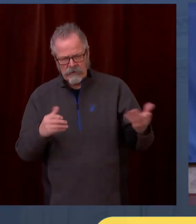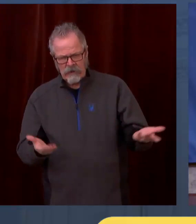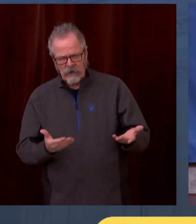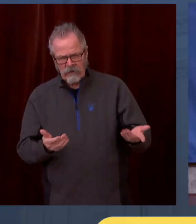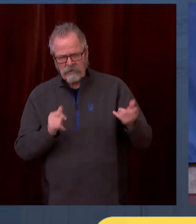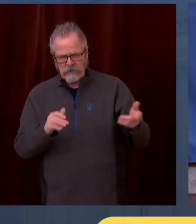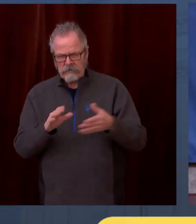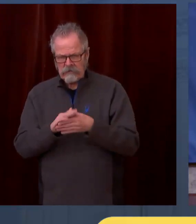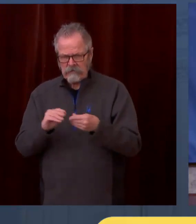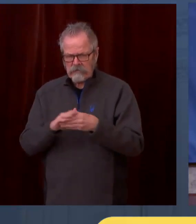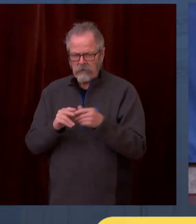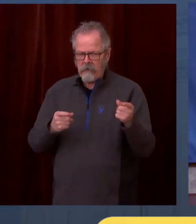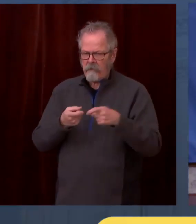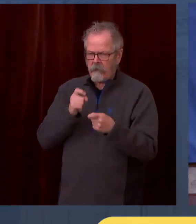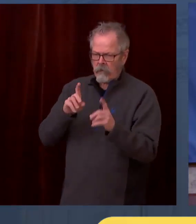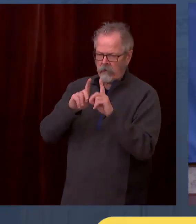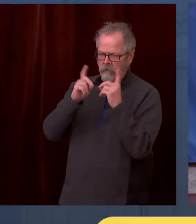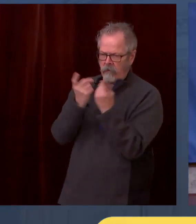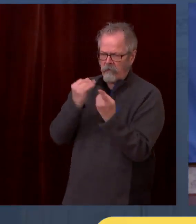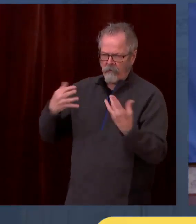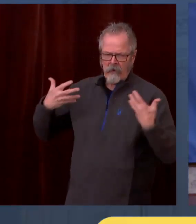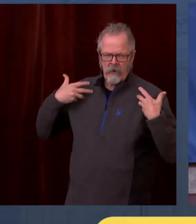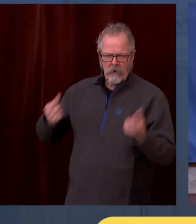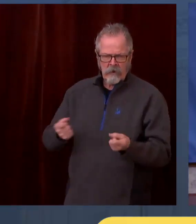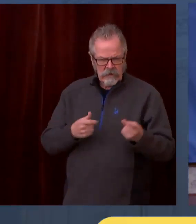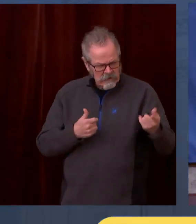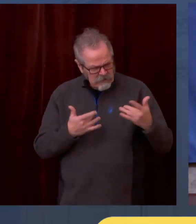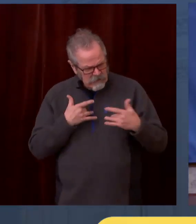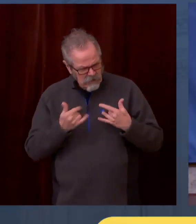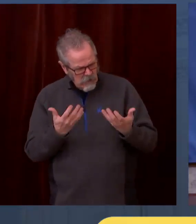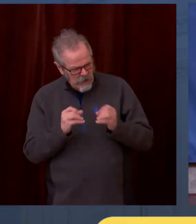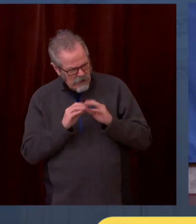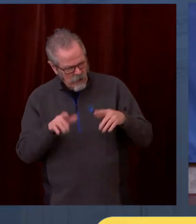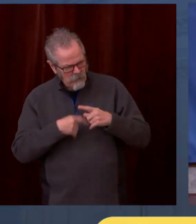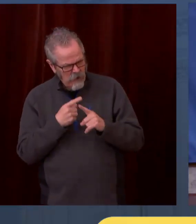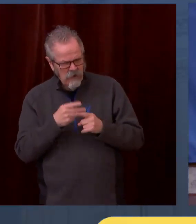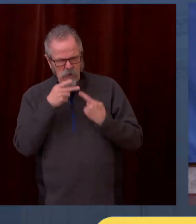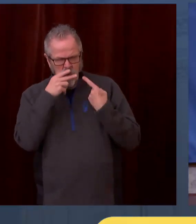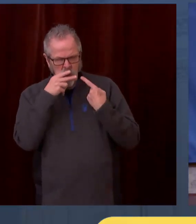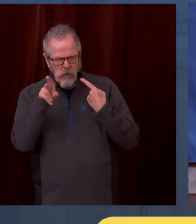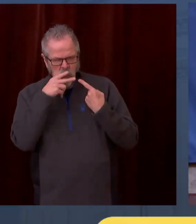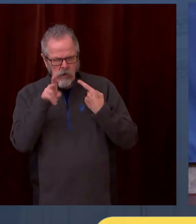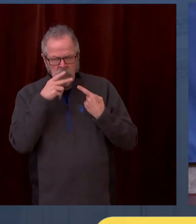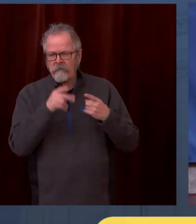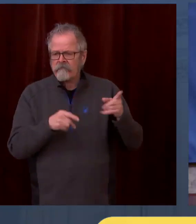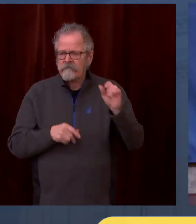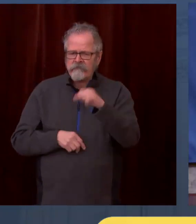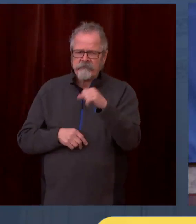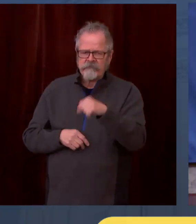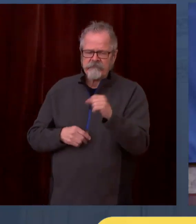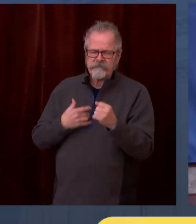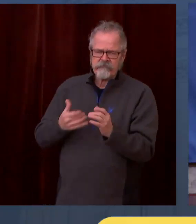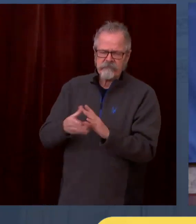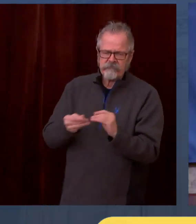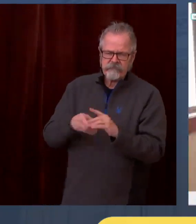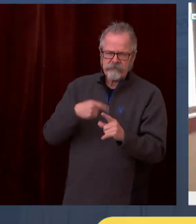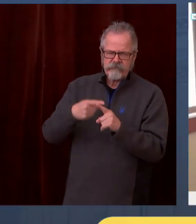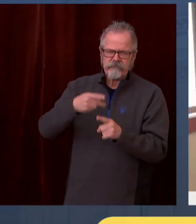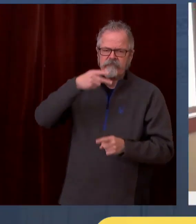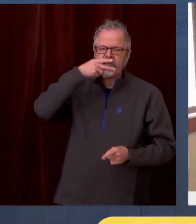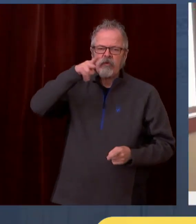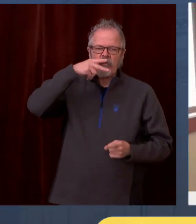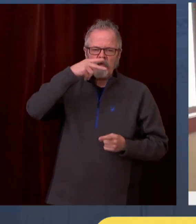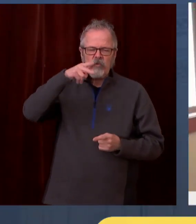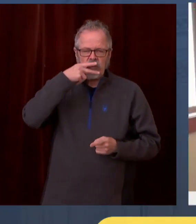as a priority, but could you have any more clarity on that? Yeah, we do not plan, Governor and Rachel, on